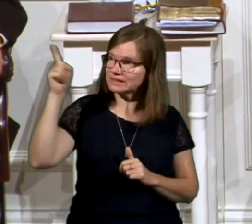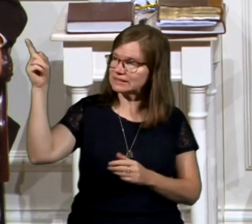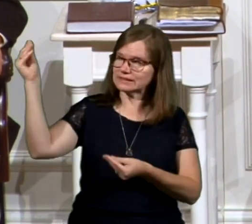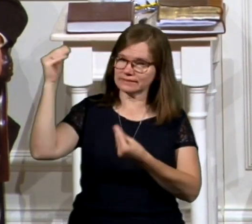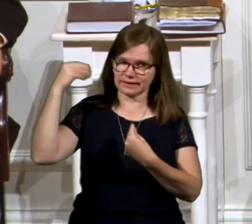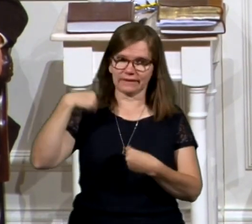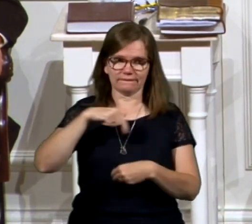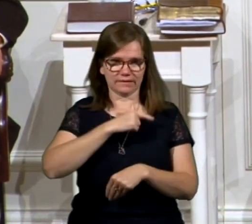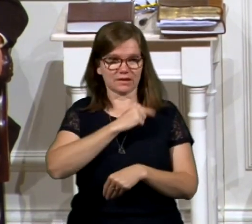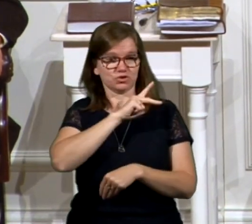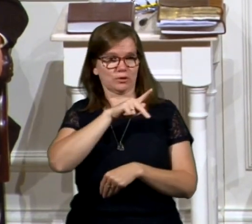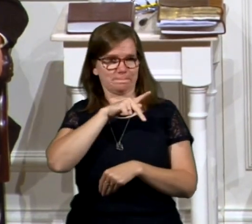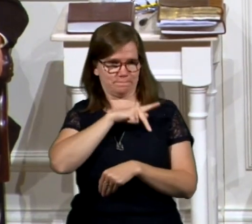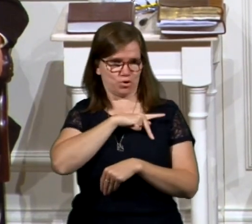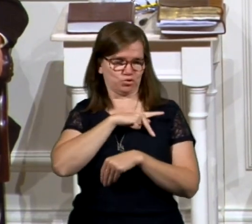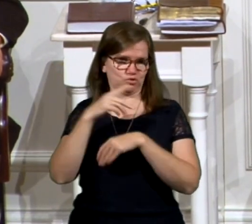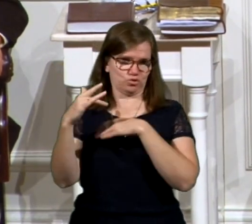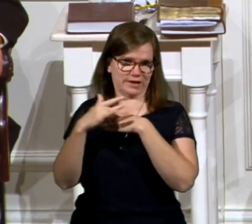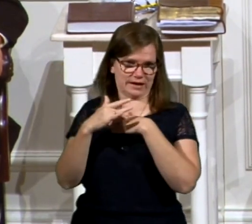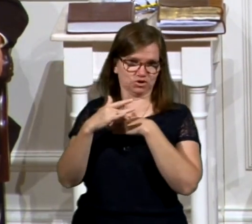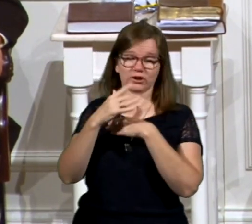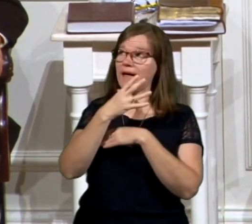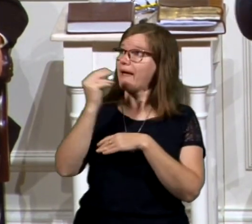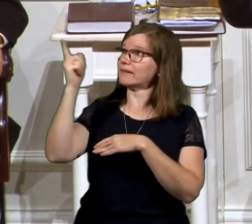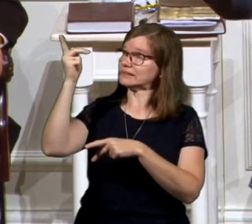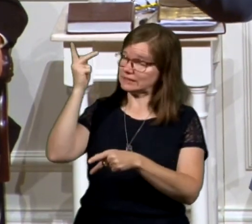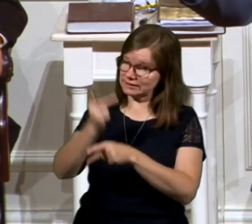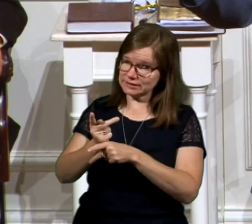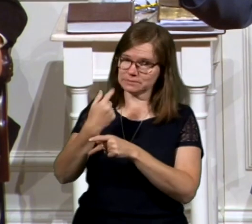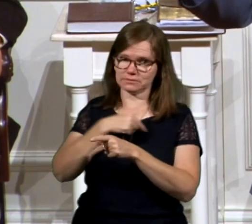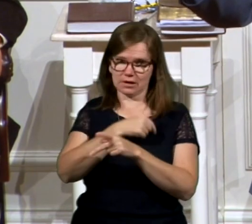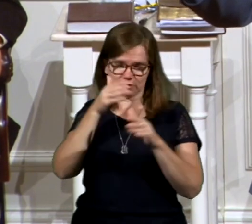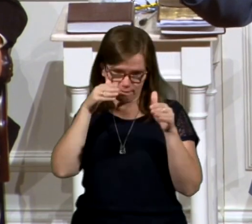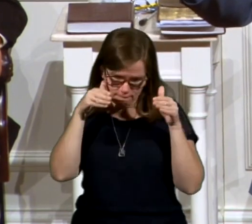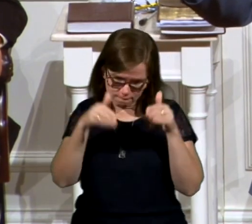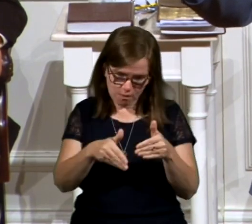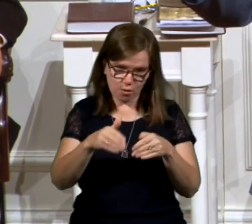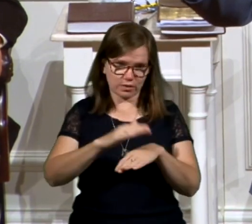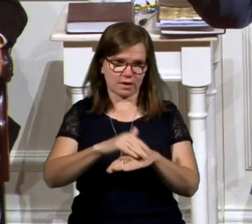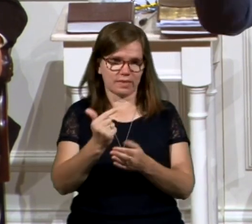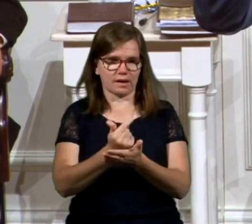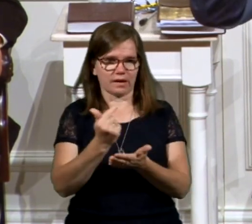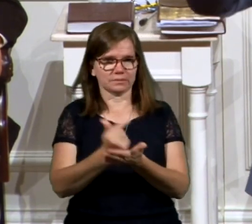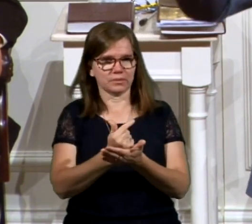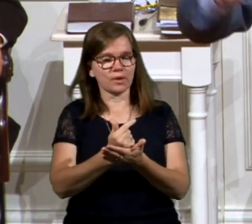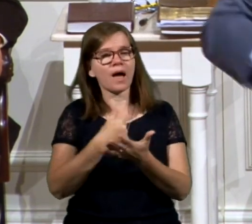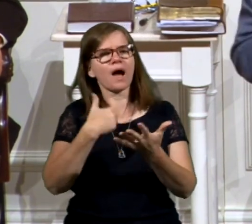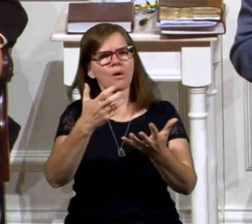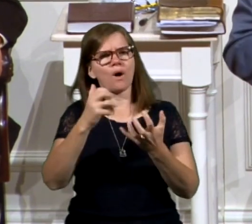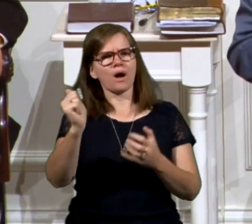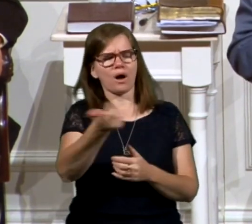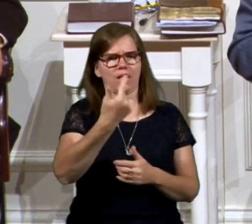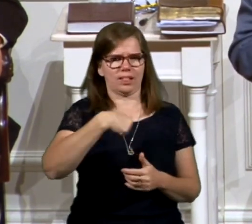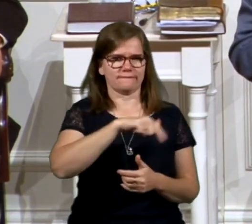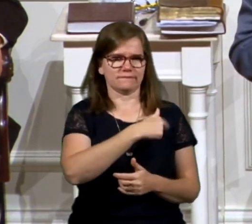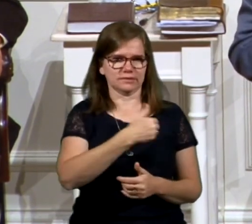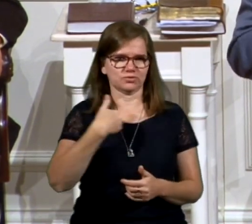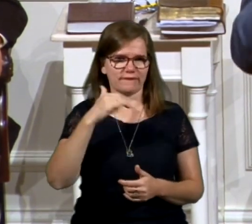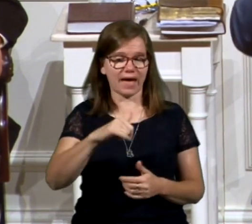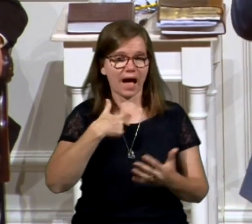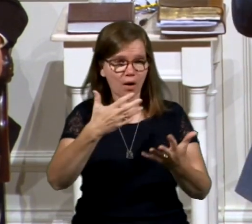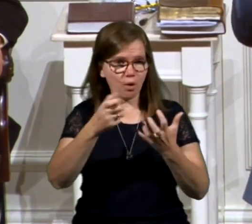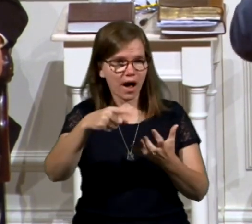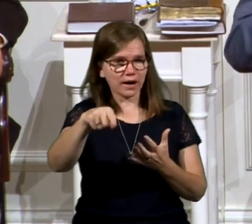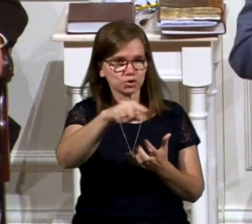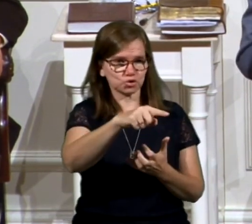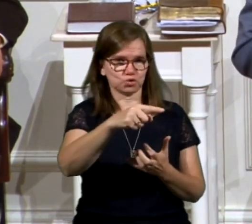touch. And then he keeps us focused on the gospel. And I want all of us to have that. I want